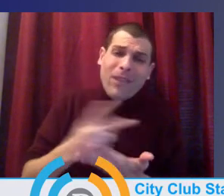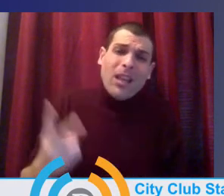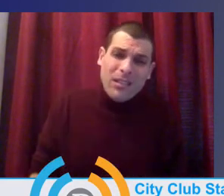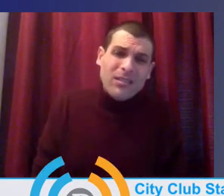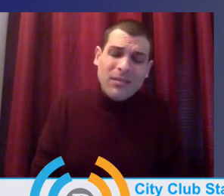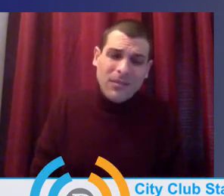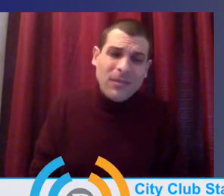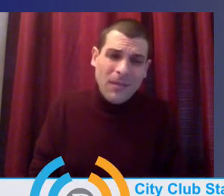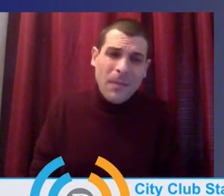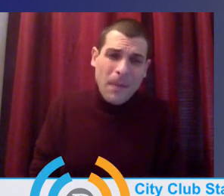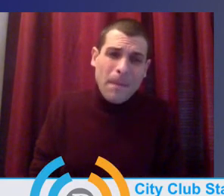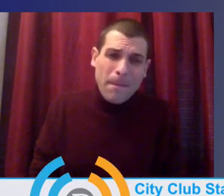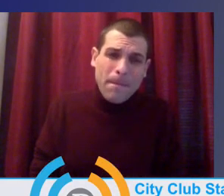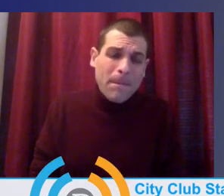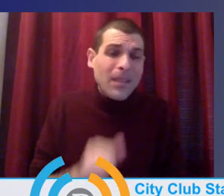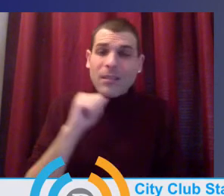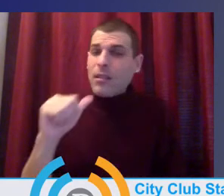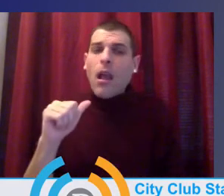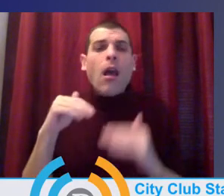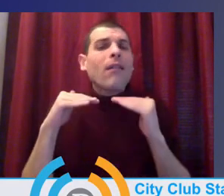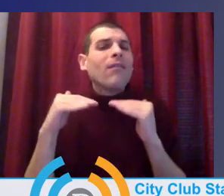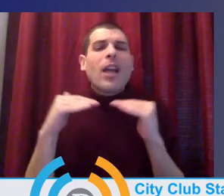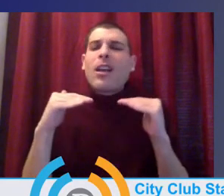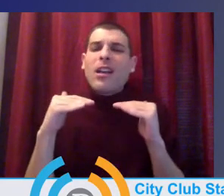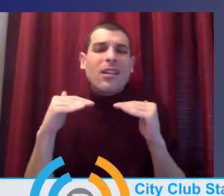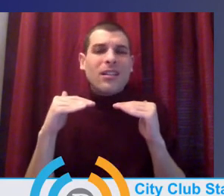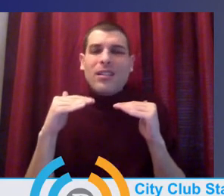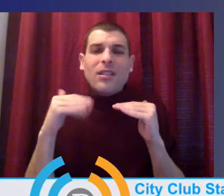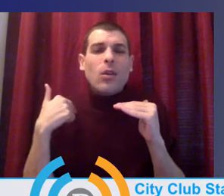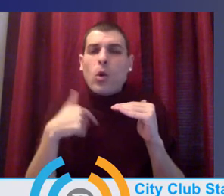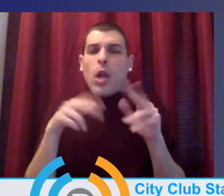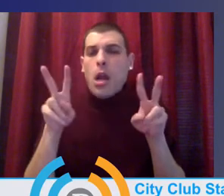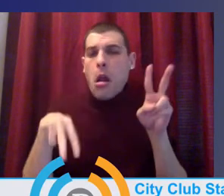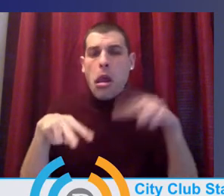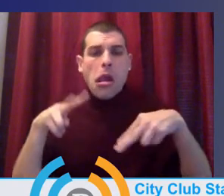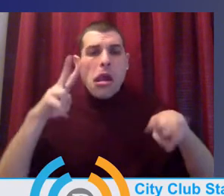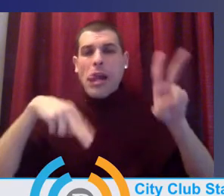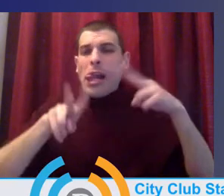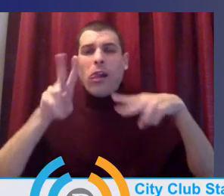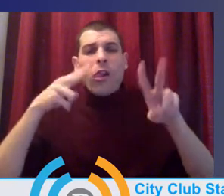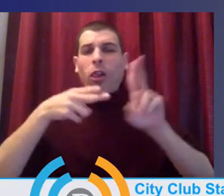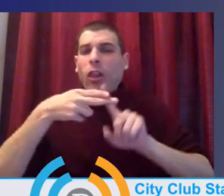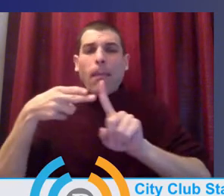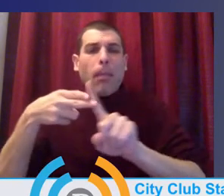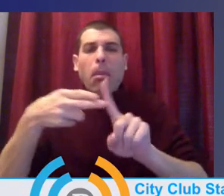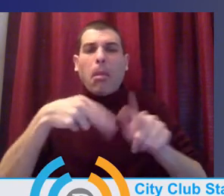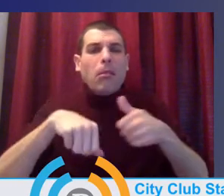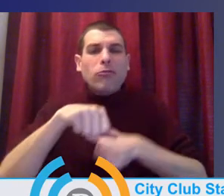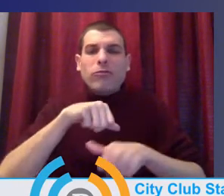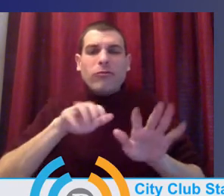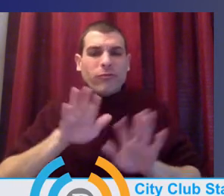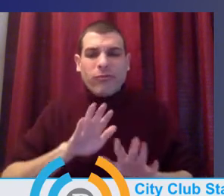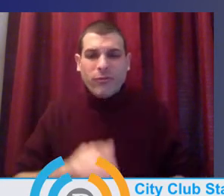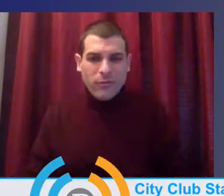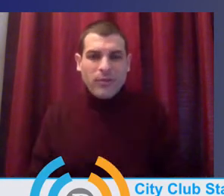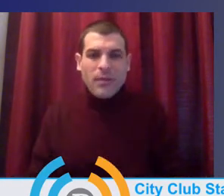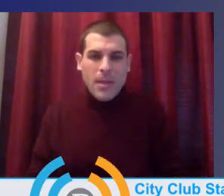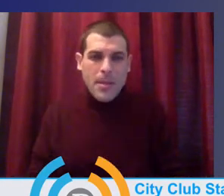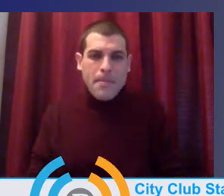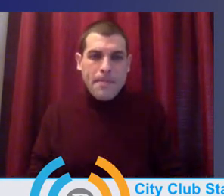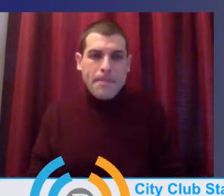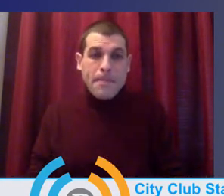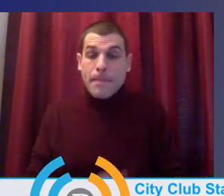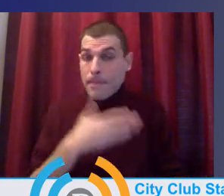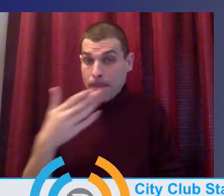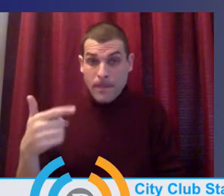unfair labels to our students, our teachers and our schools. I'd love to pick up words. Oh, go